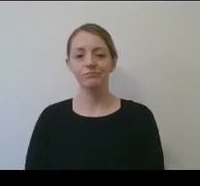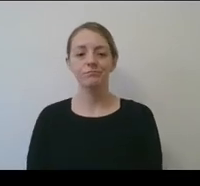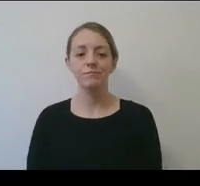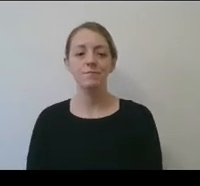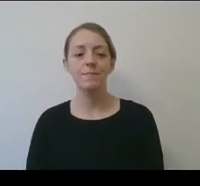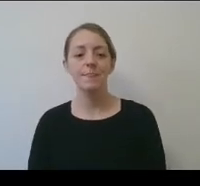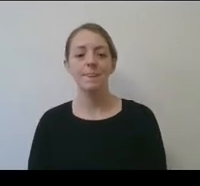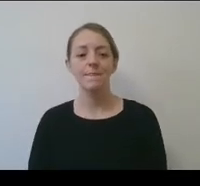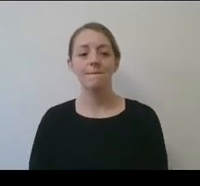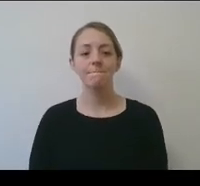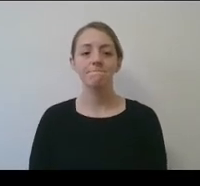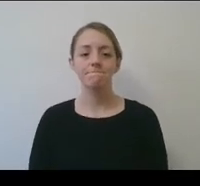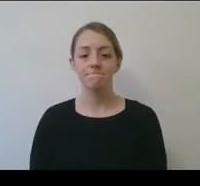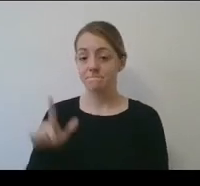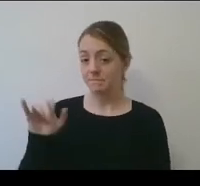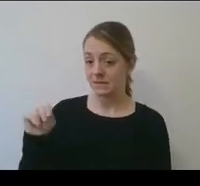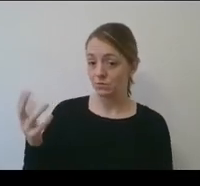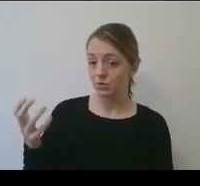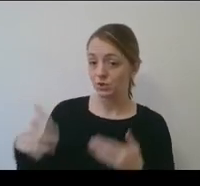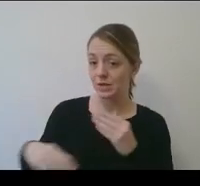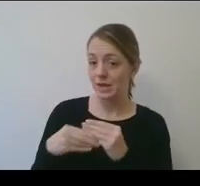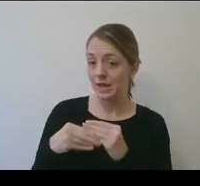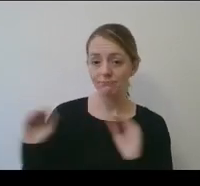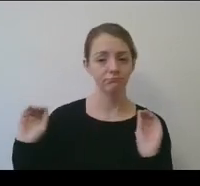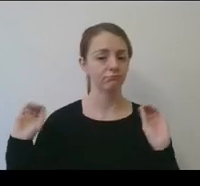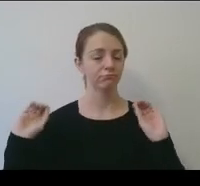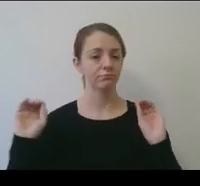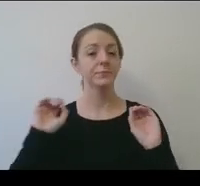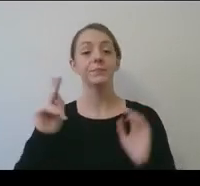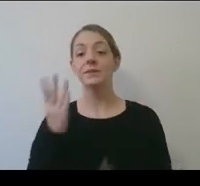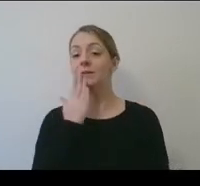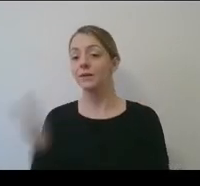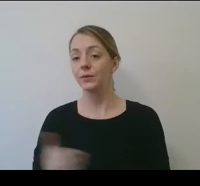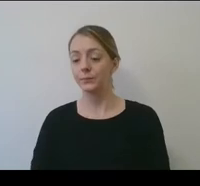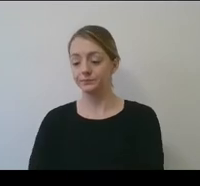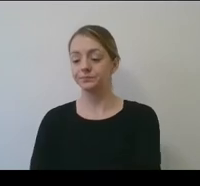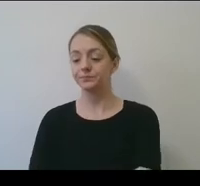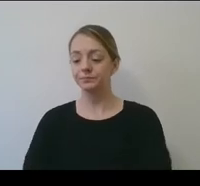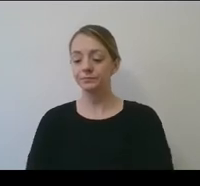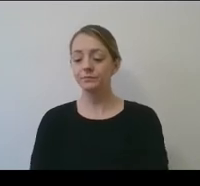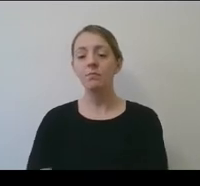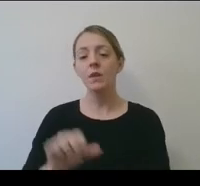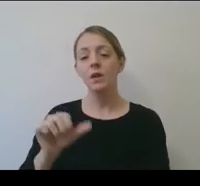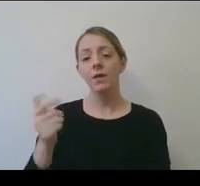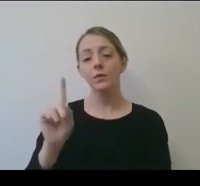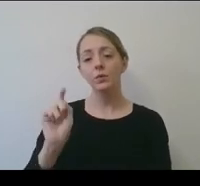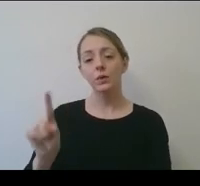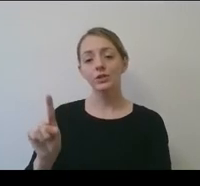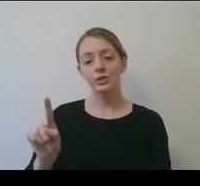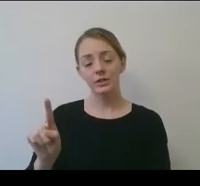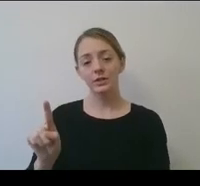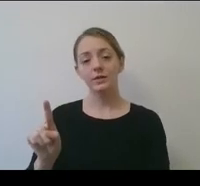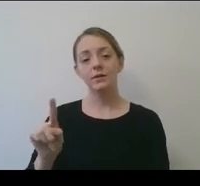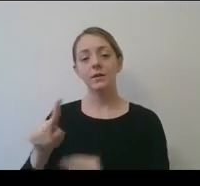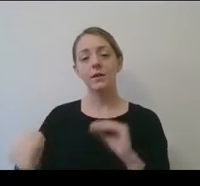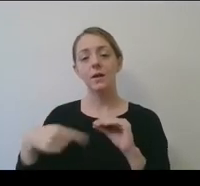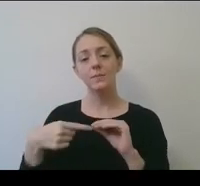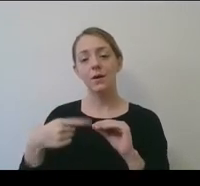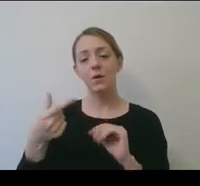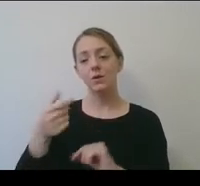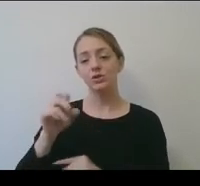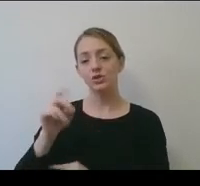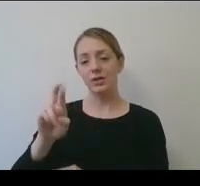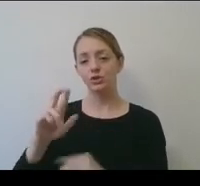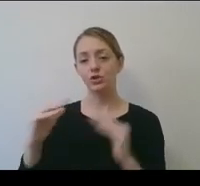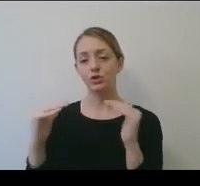Lynn, anything to add? Okay, thank you. We've got another one here. It's asking about the gender equity checklist